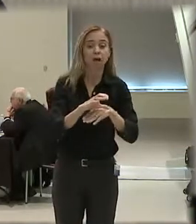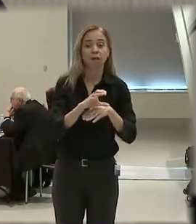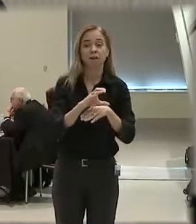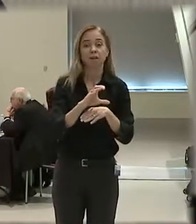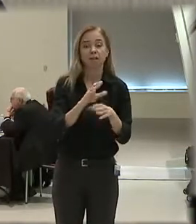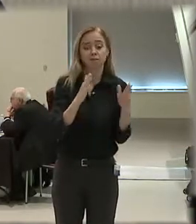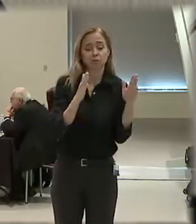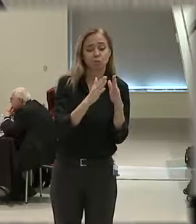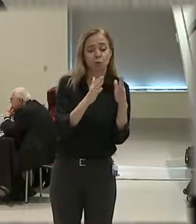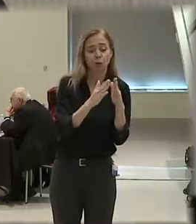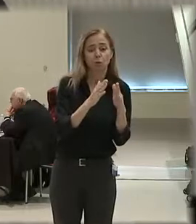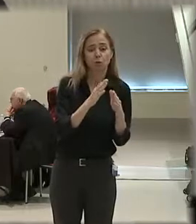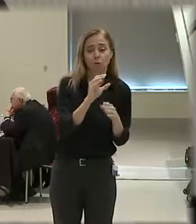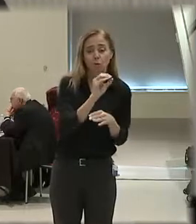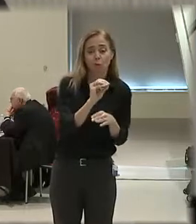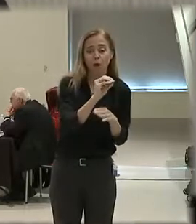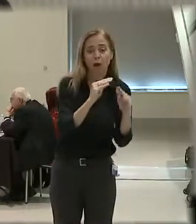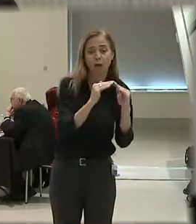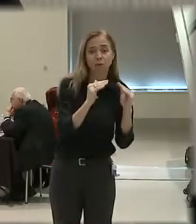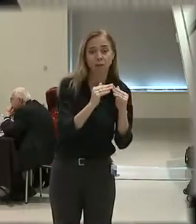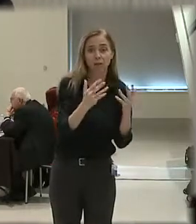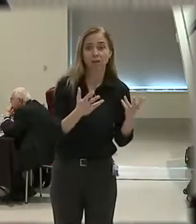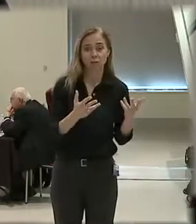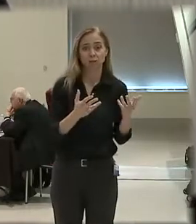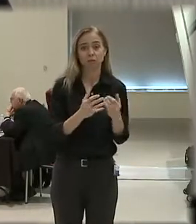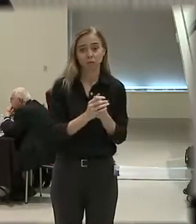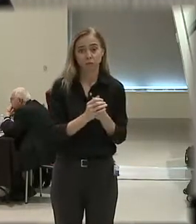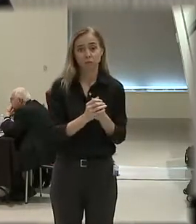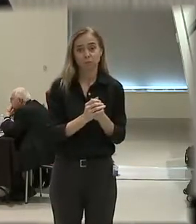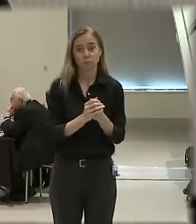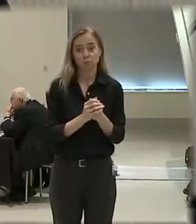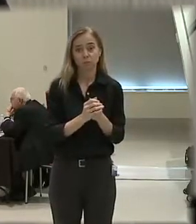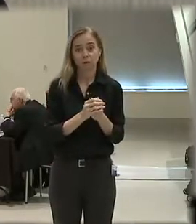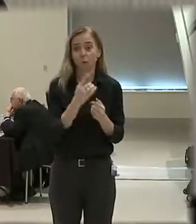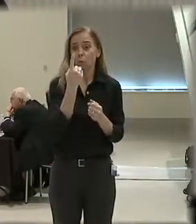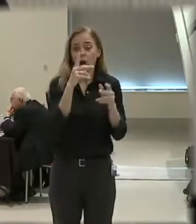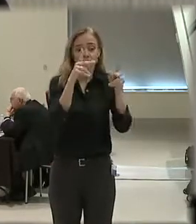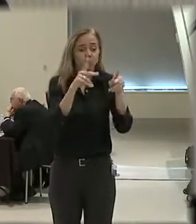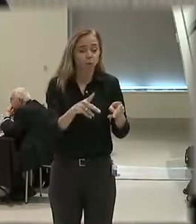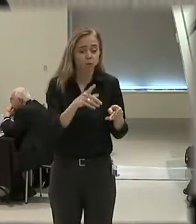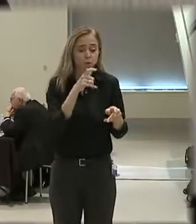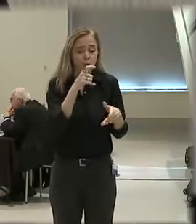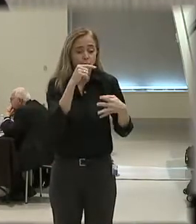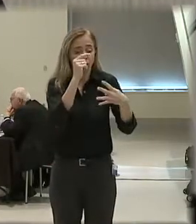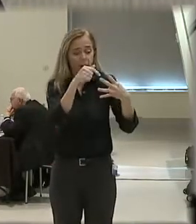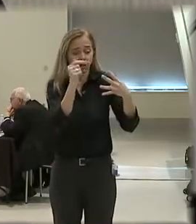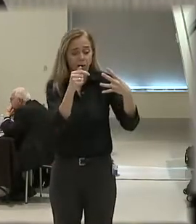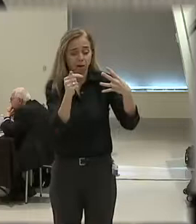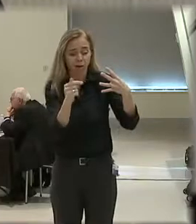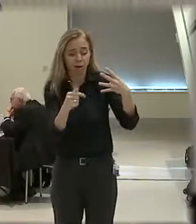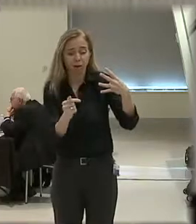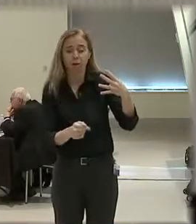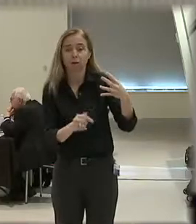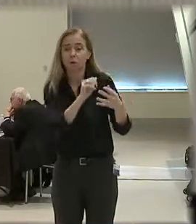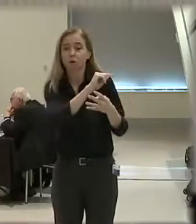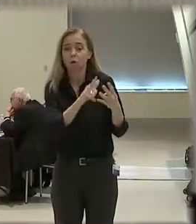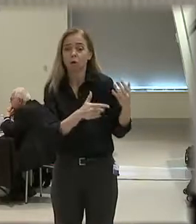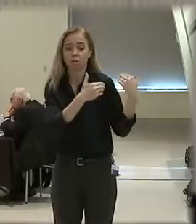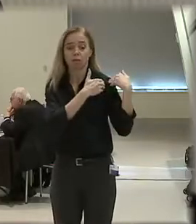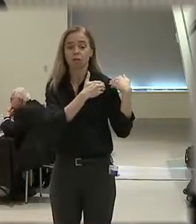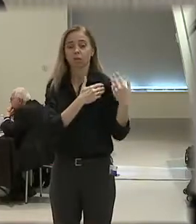that has a chief who is also the road deputy and the evidence custodian and the guy who takes the phone call.